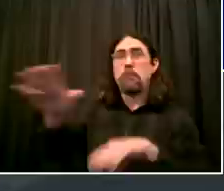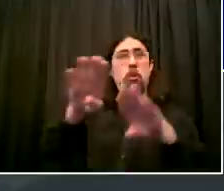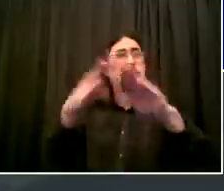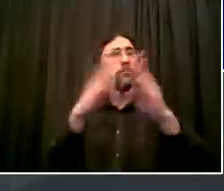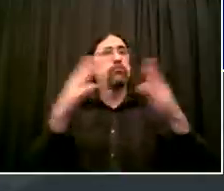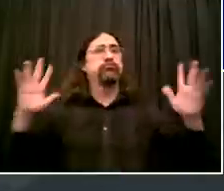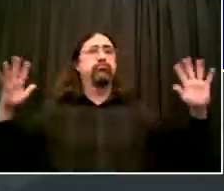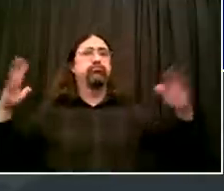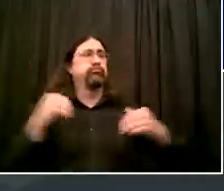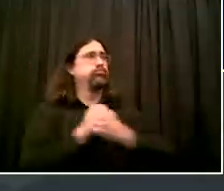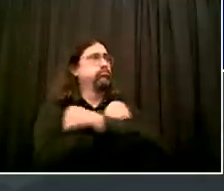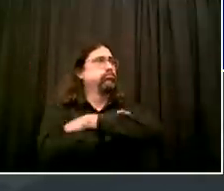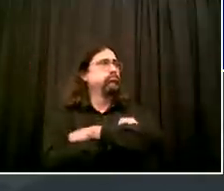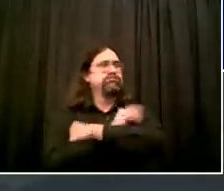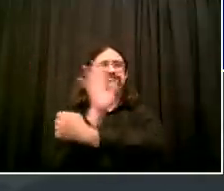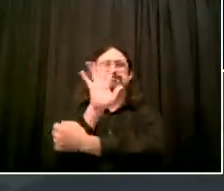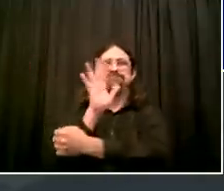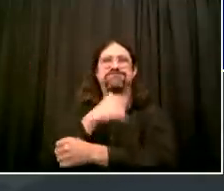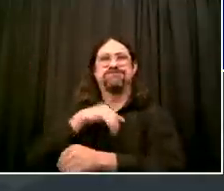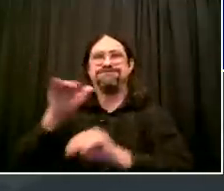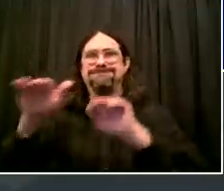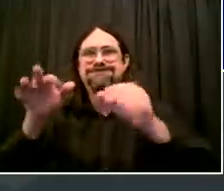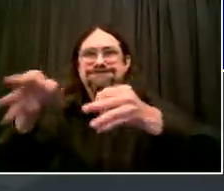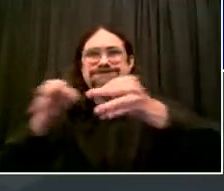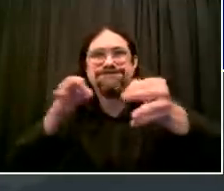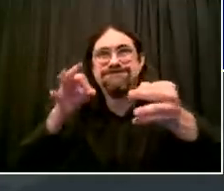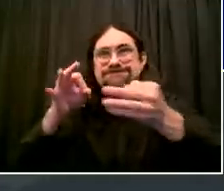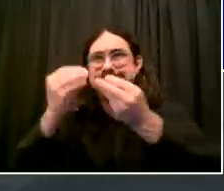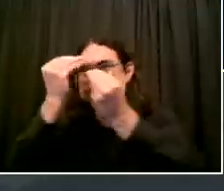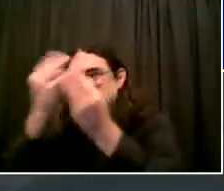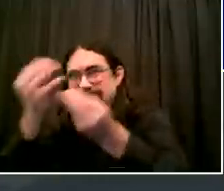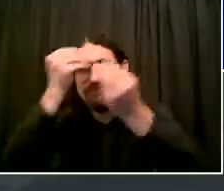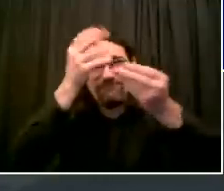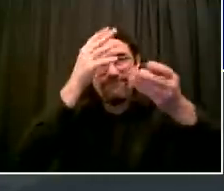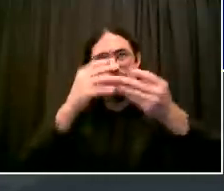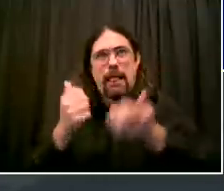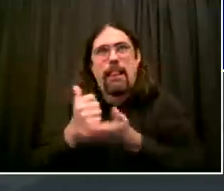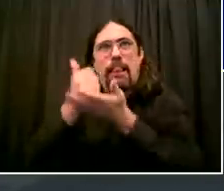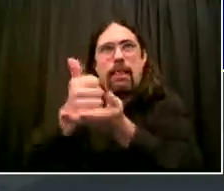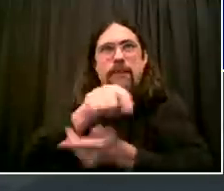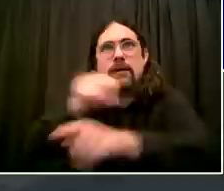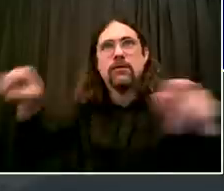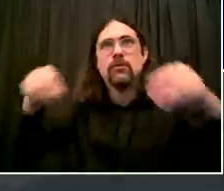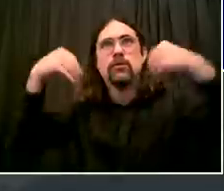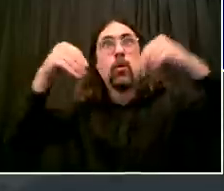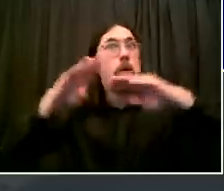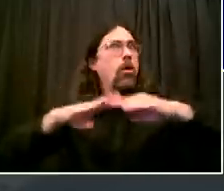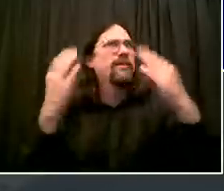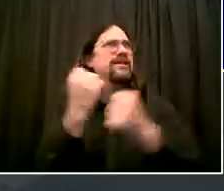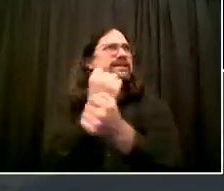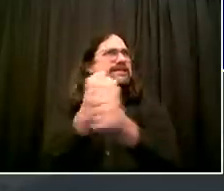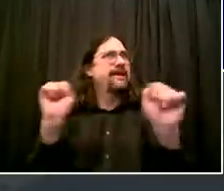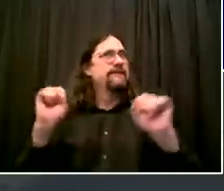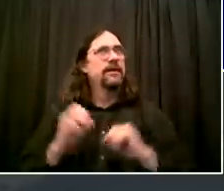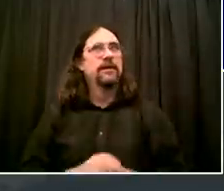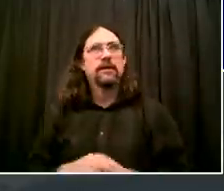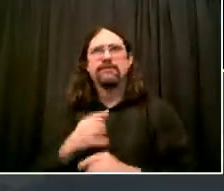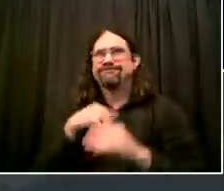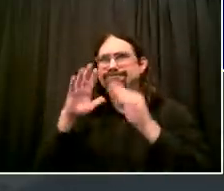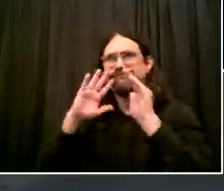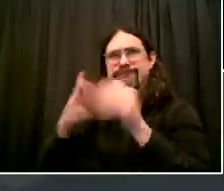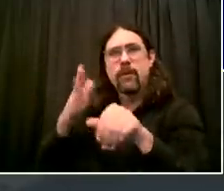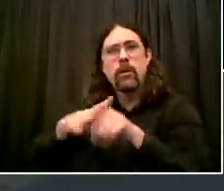leaders. They feel ready. They feel like they know what they have to do. There's fine tuning we all have to do, but they feel ready.